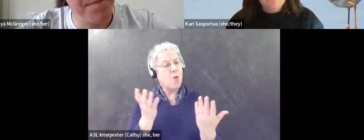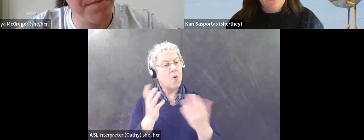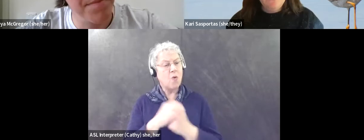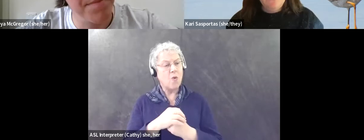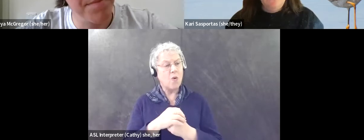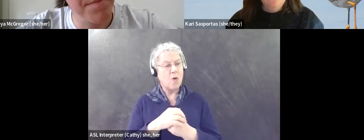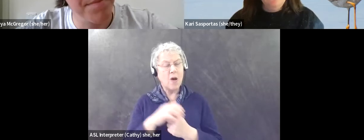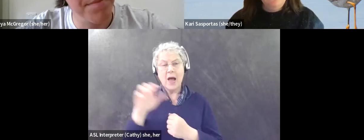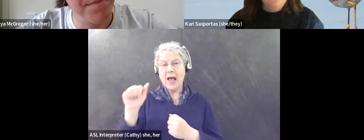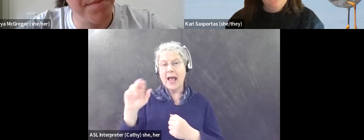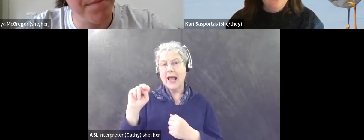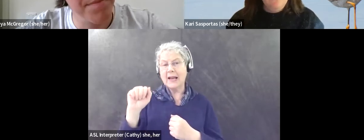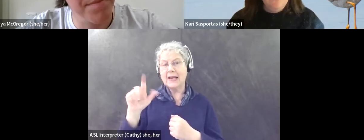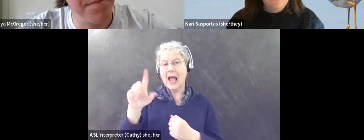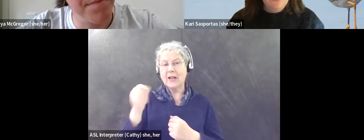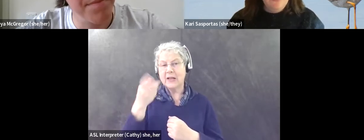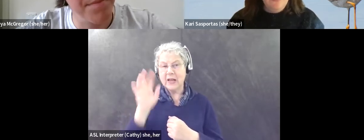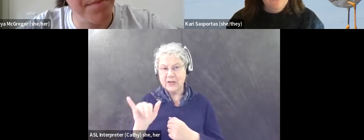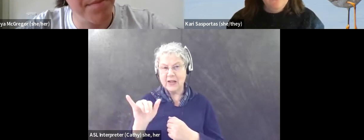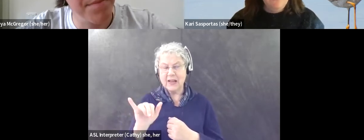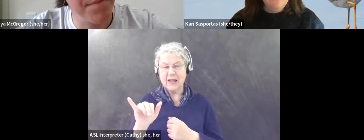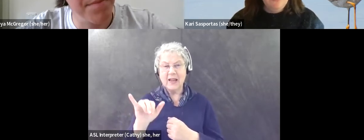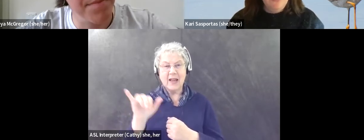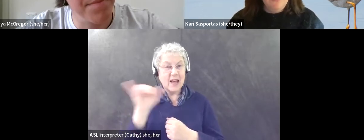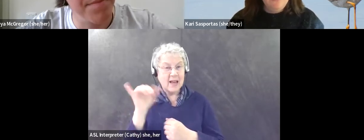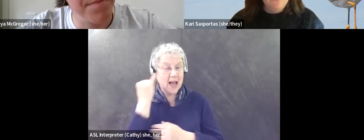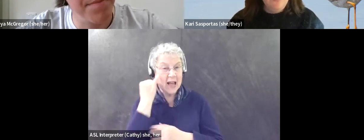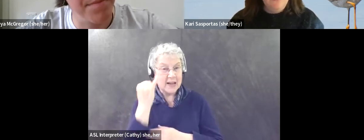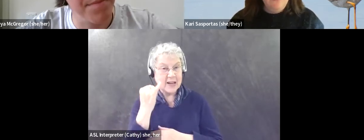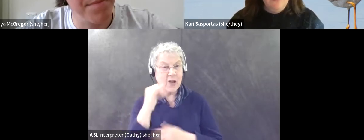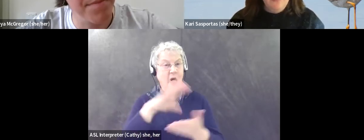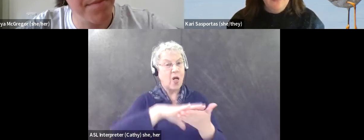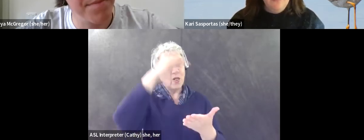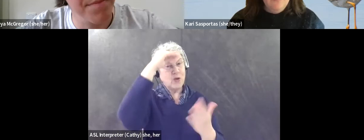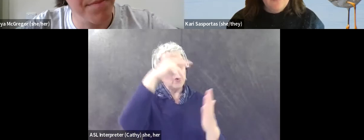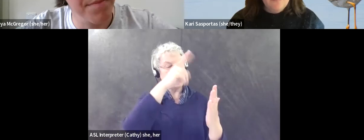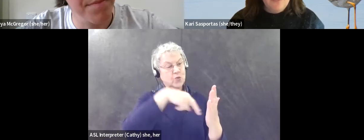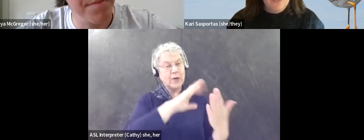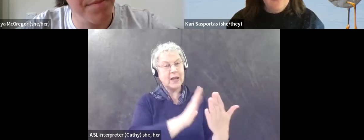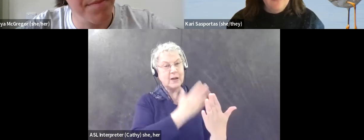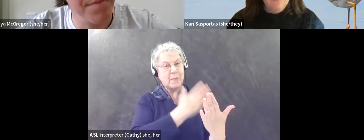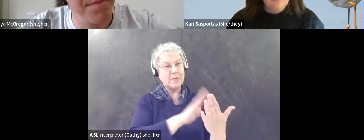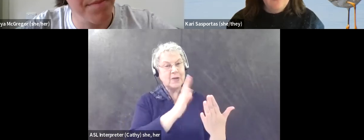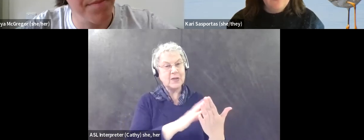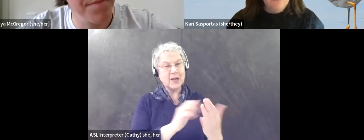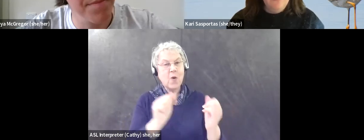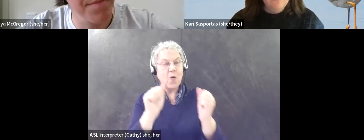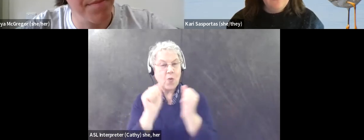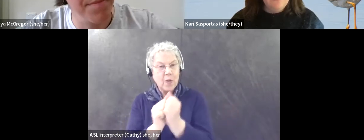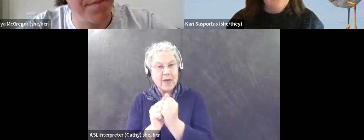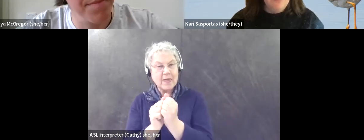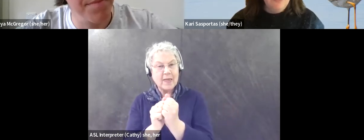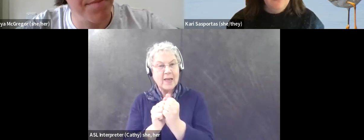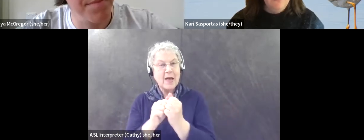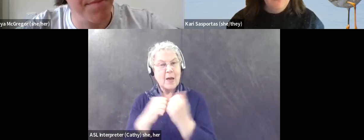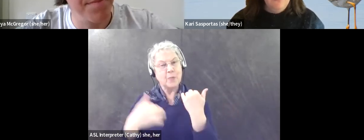It's like learning to read music and learning to play an instrument. So first you have to understand the notes